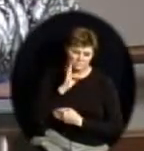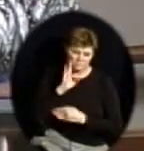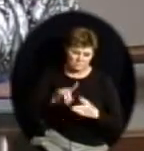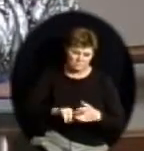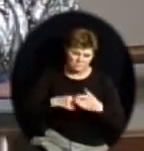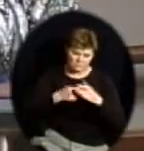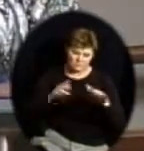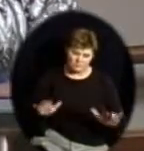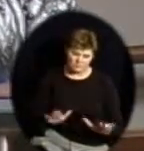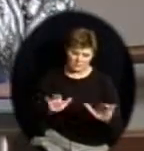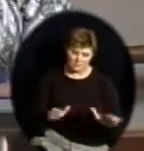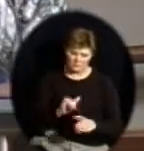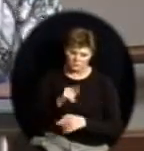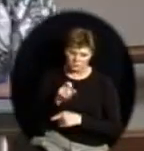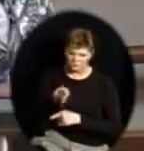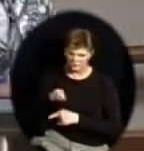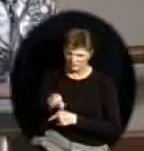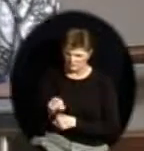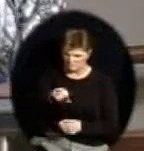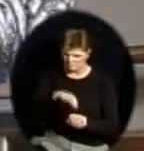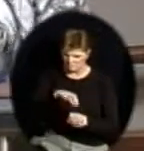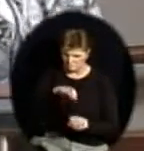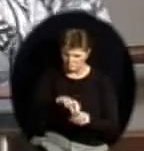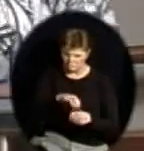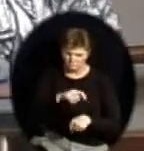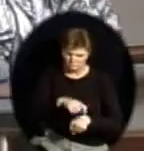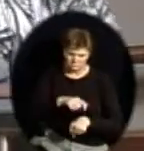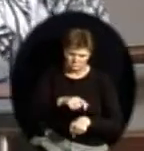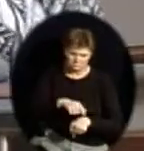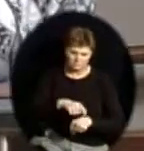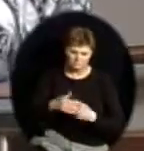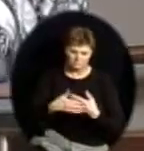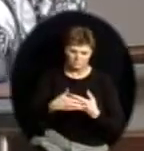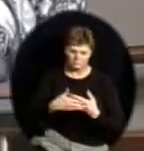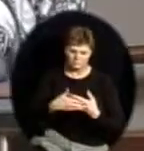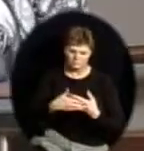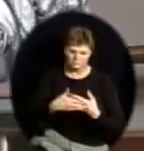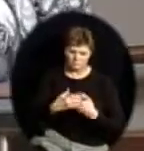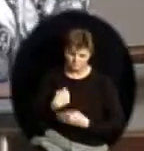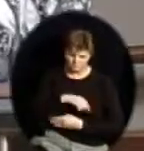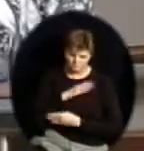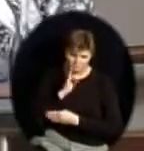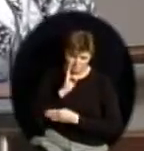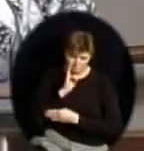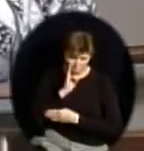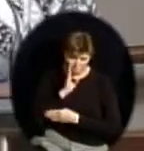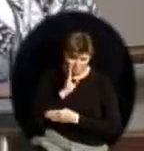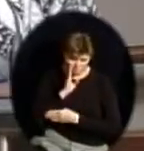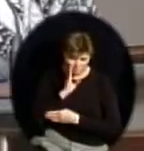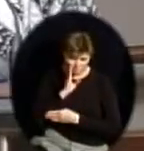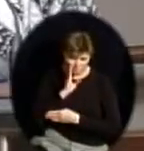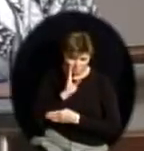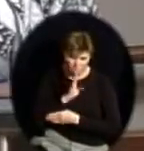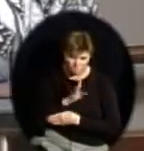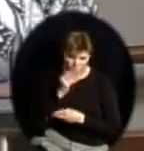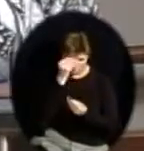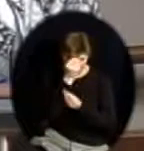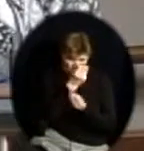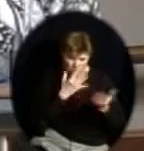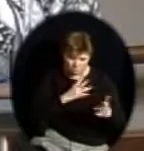section will be the consent agenda, of which the board has received material prior to this agenda.